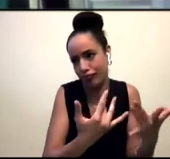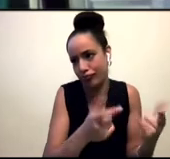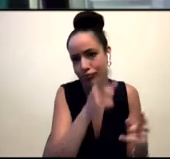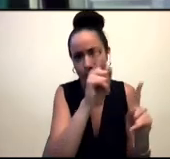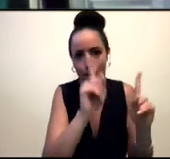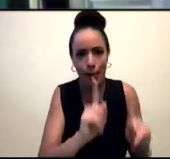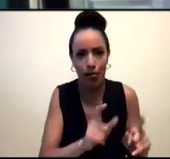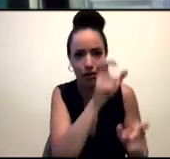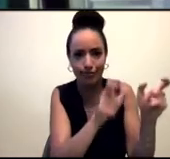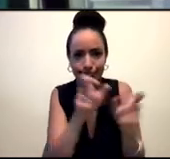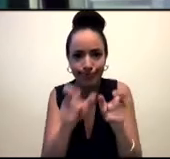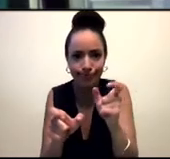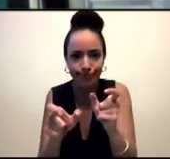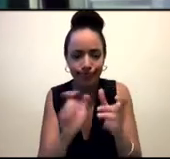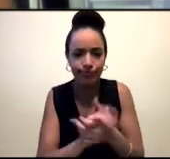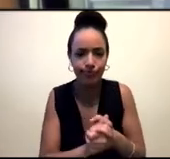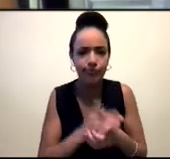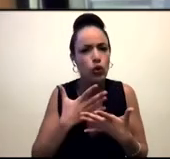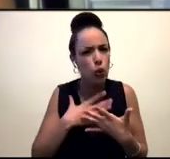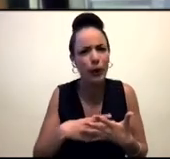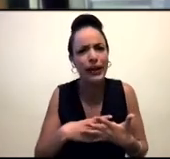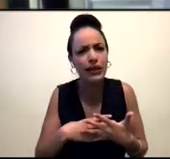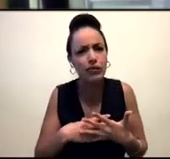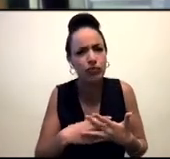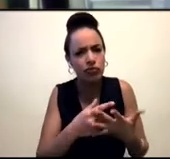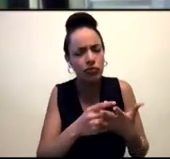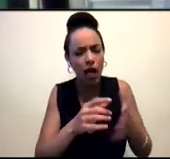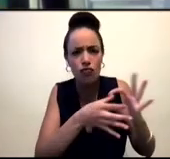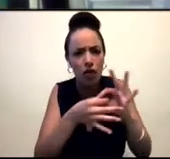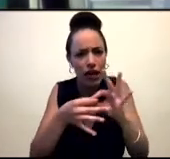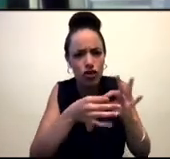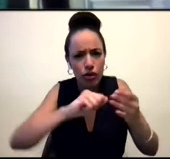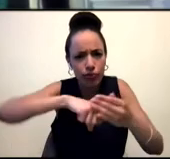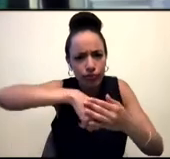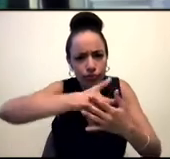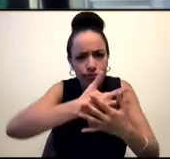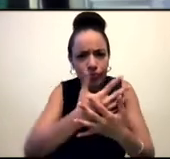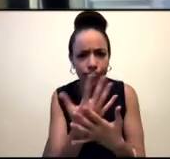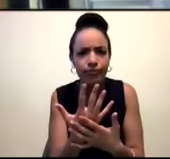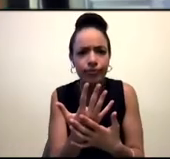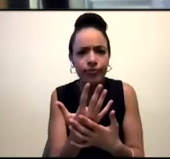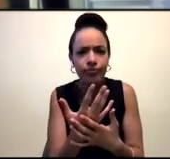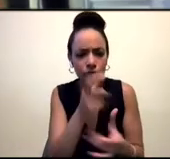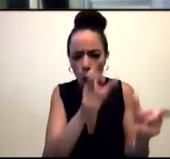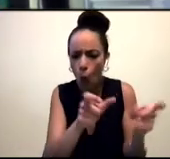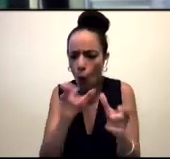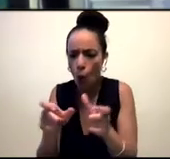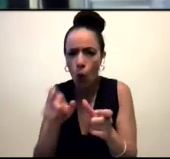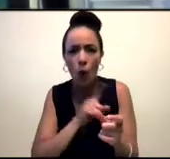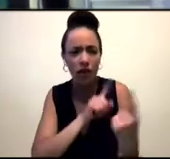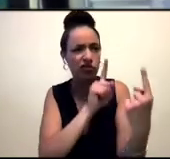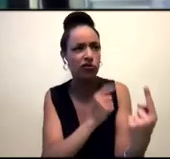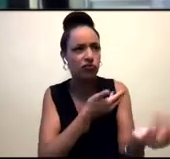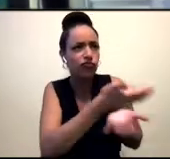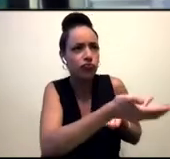needs to be a certain level of relationship building that's happening because you're not just it's not transactional or for me,